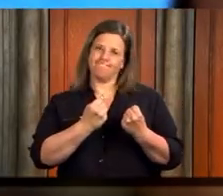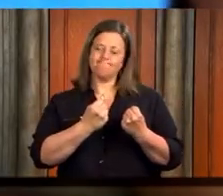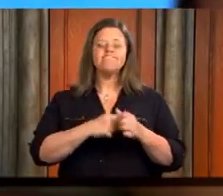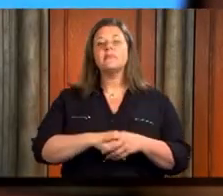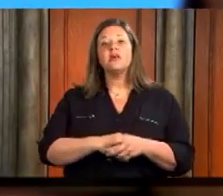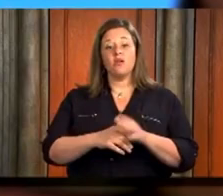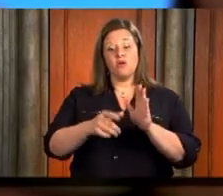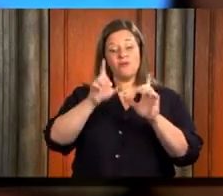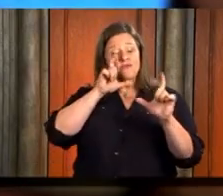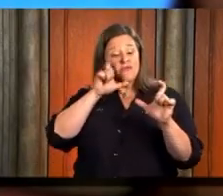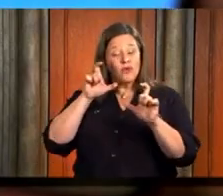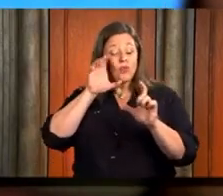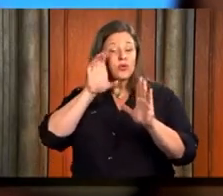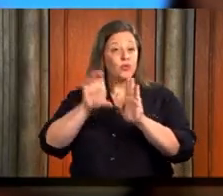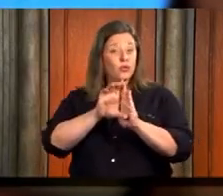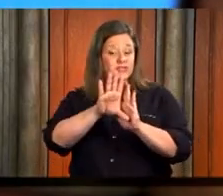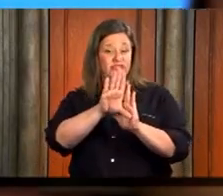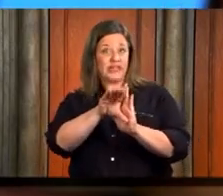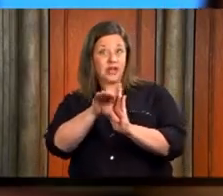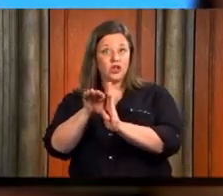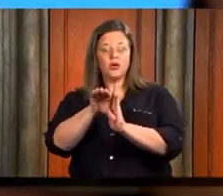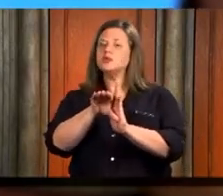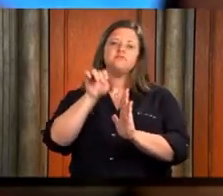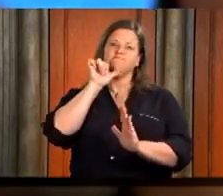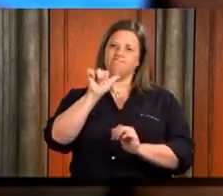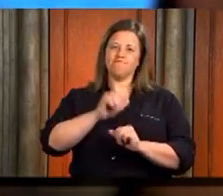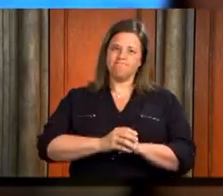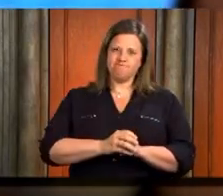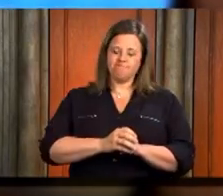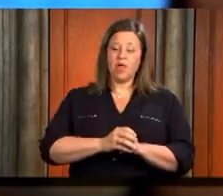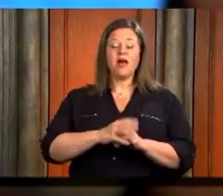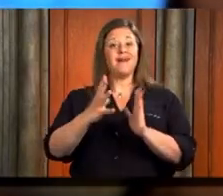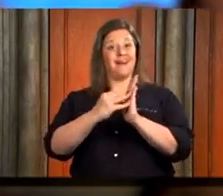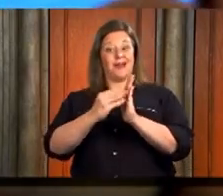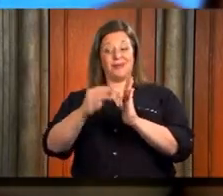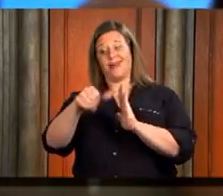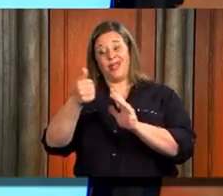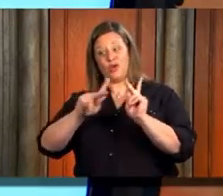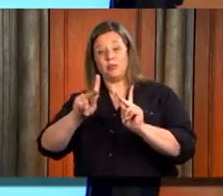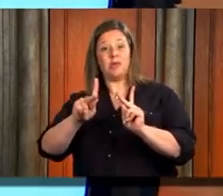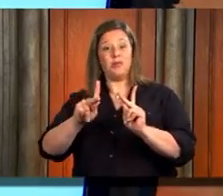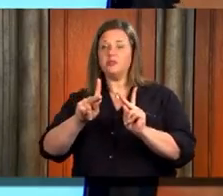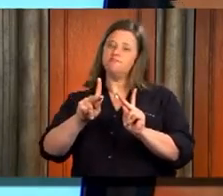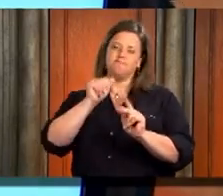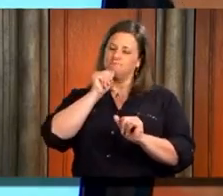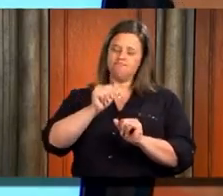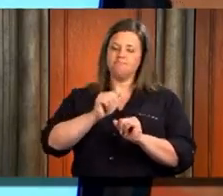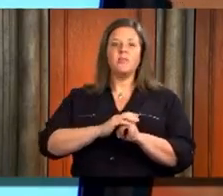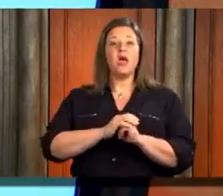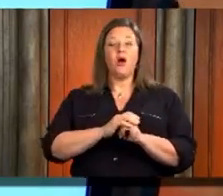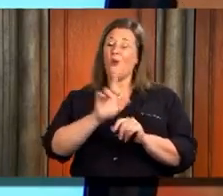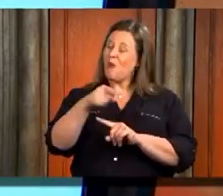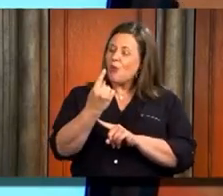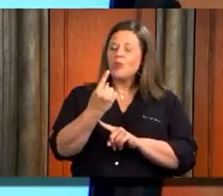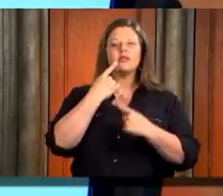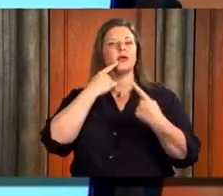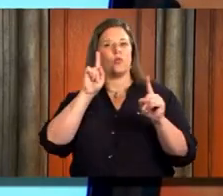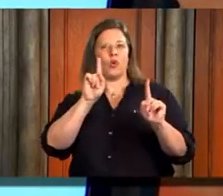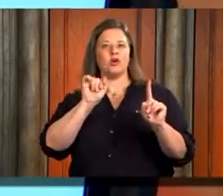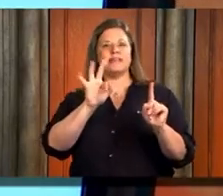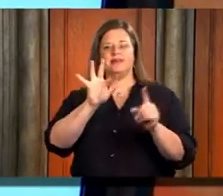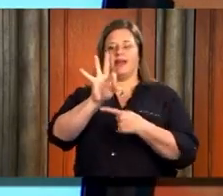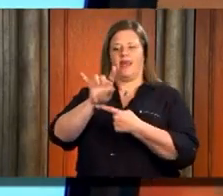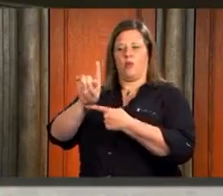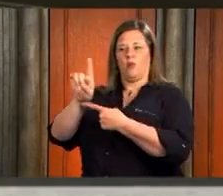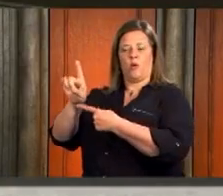not send photos or videos. Do not copy others on your message. Text to 9-1-1 works only if 9-1-1 is the